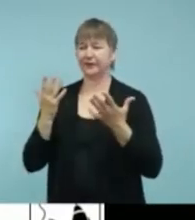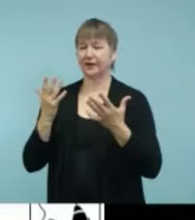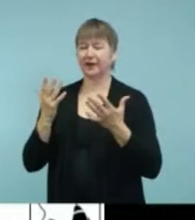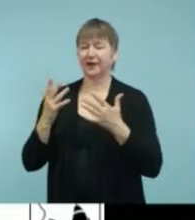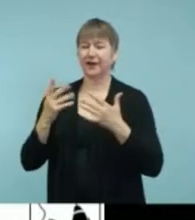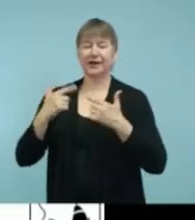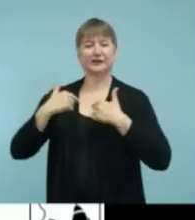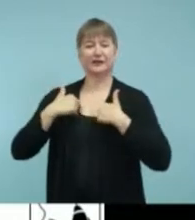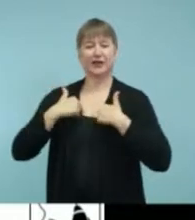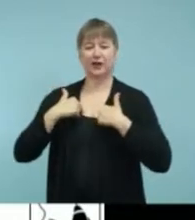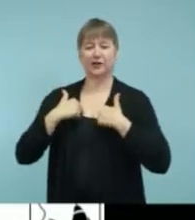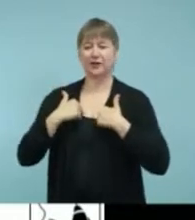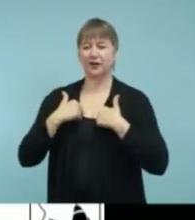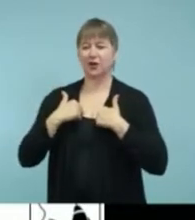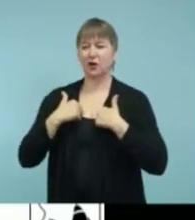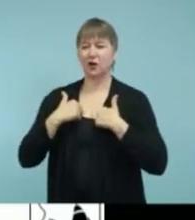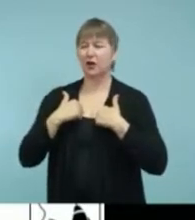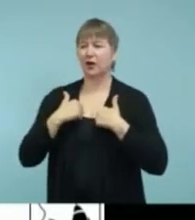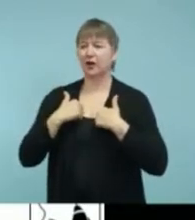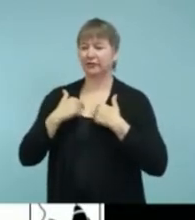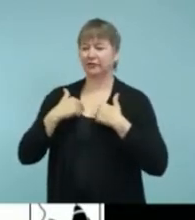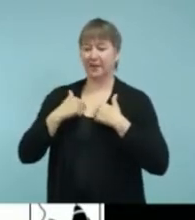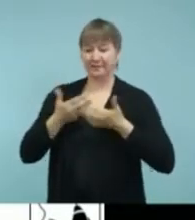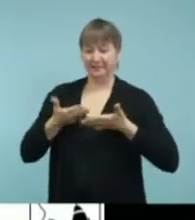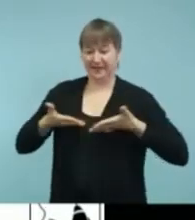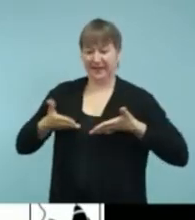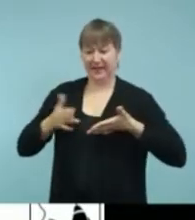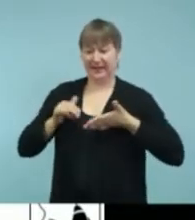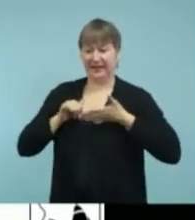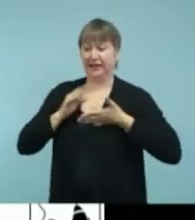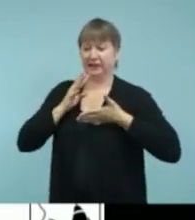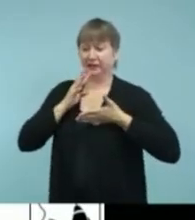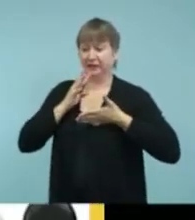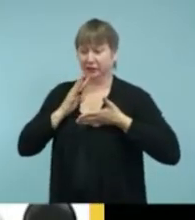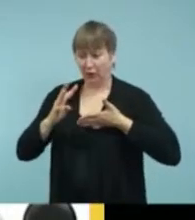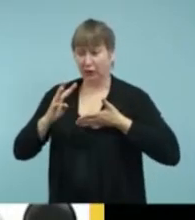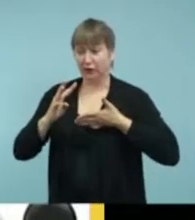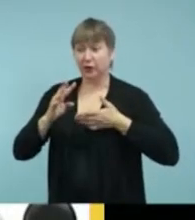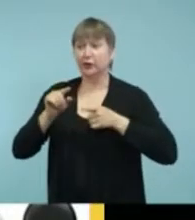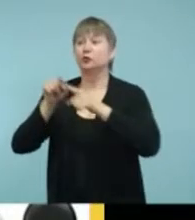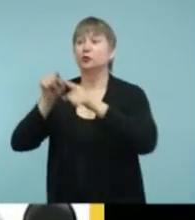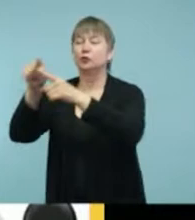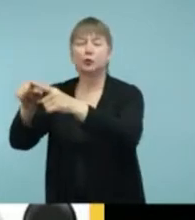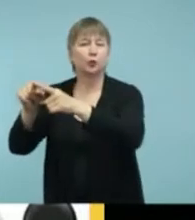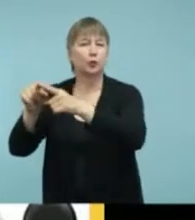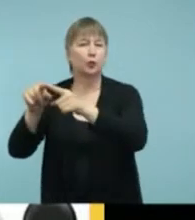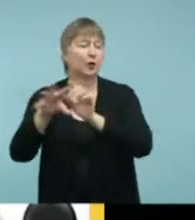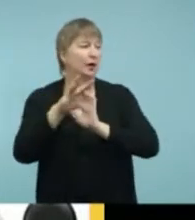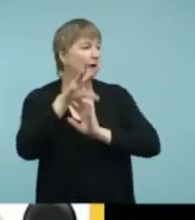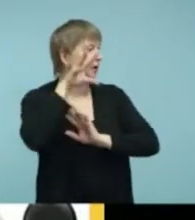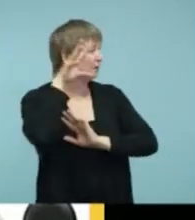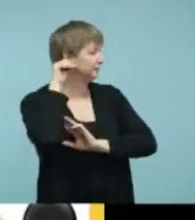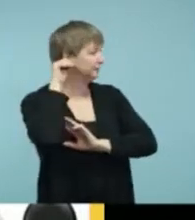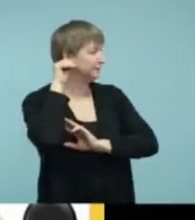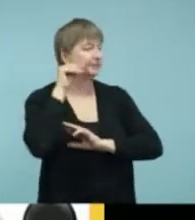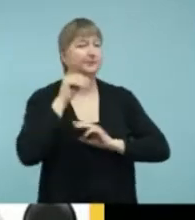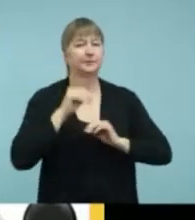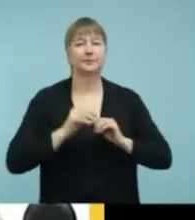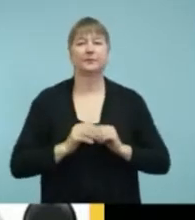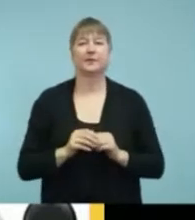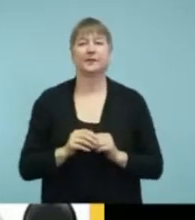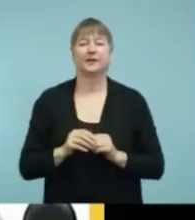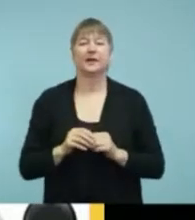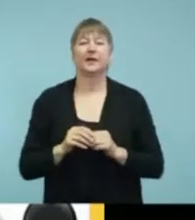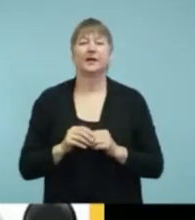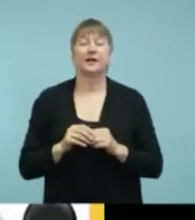the sound source to the amplification. Okay. Next slide. Next Now, this slide,